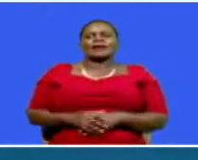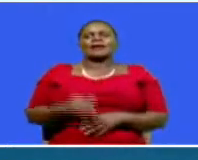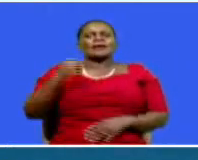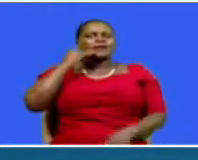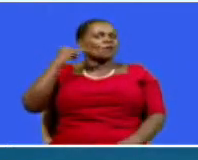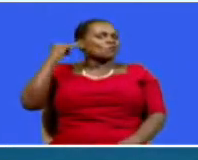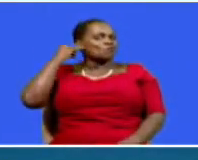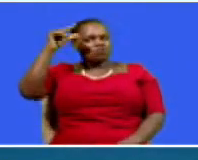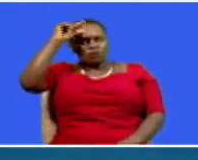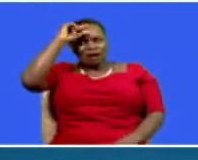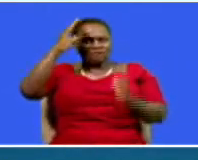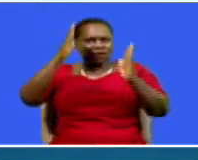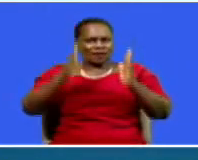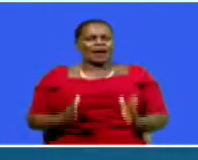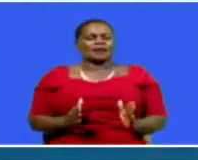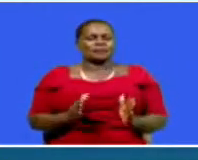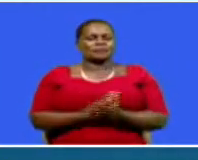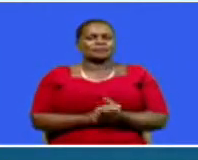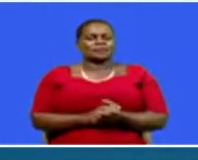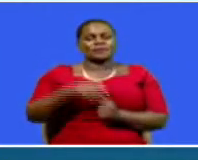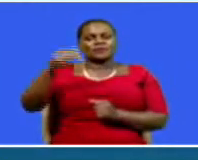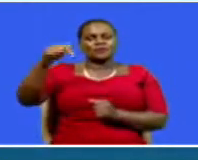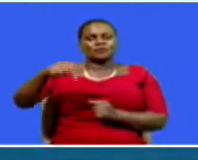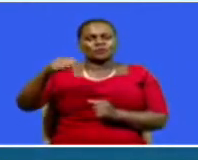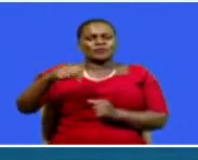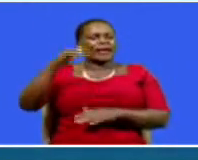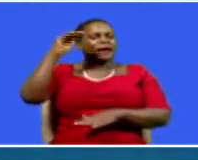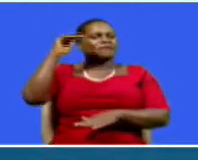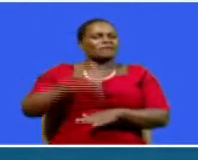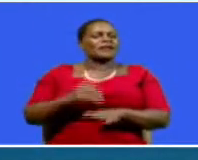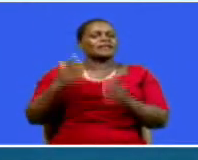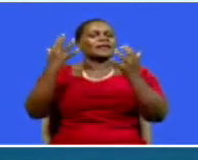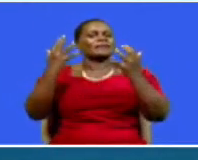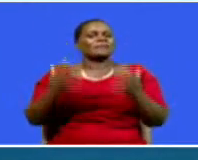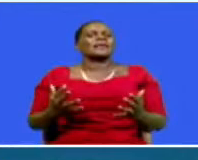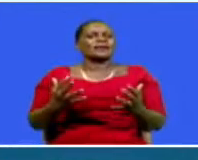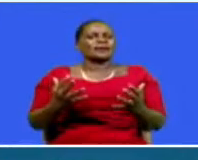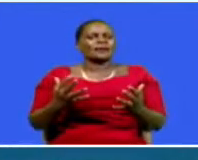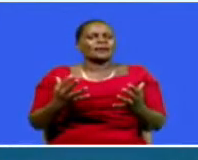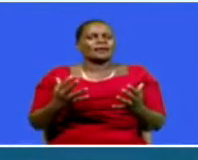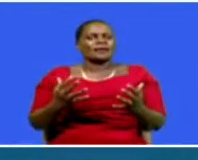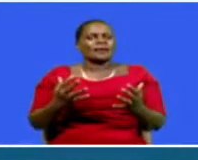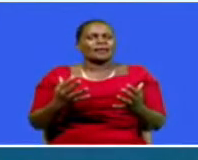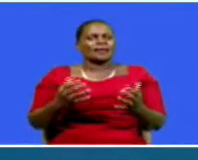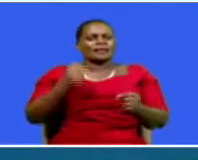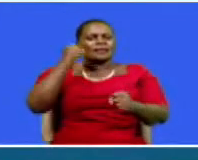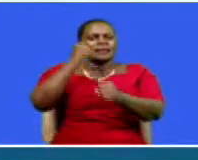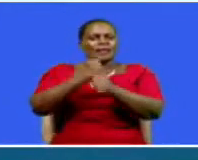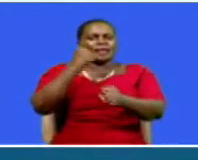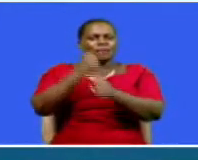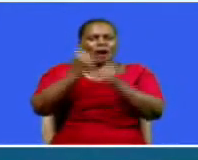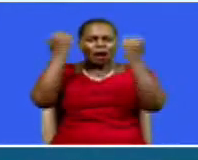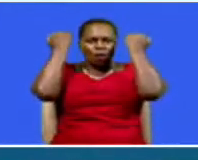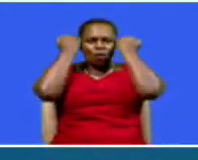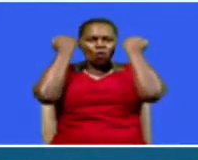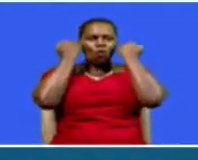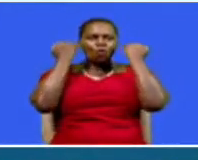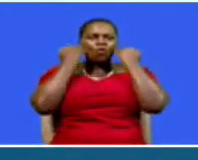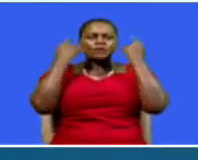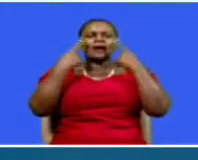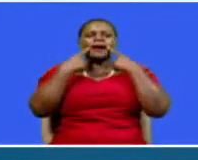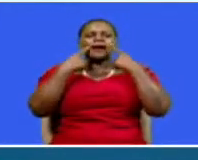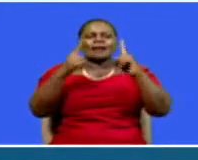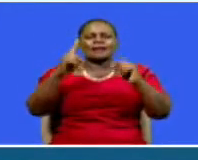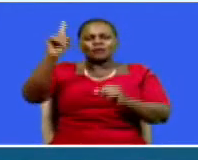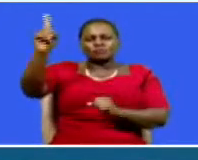Nakuru Governor Susan Kihika today suffered a major setback after the Employment and Labor Relations Court declared